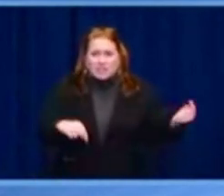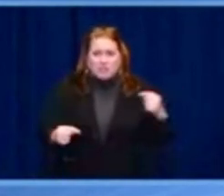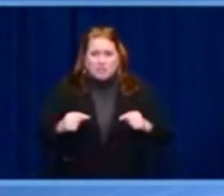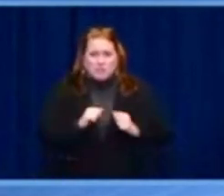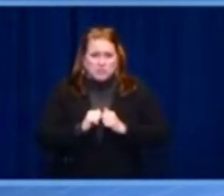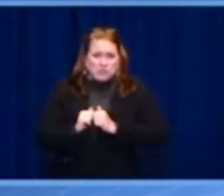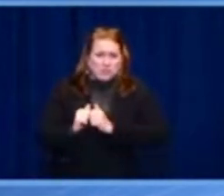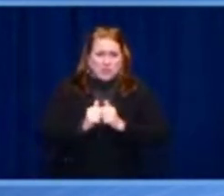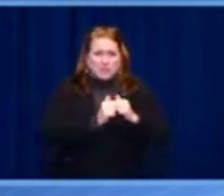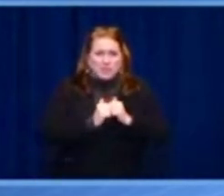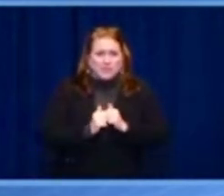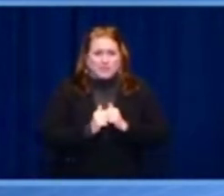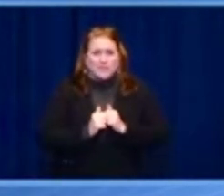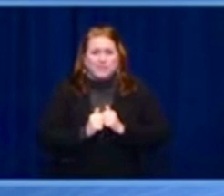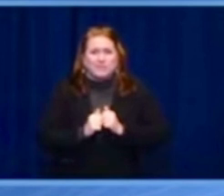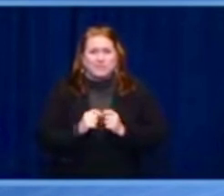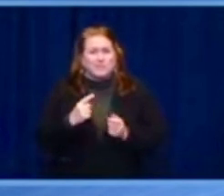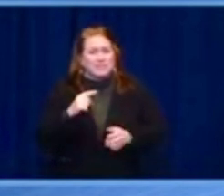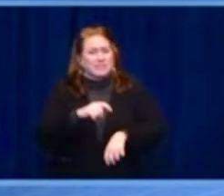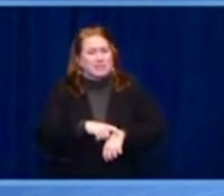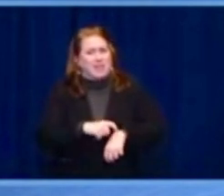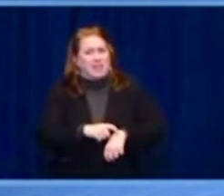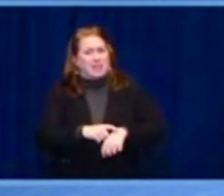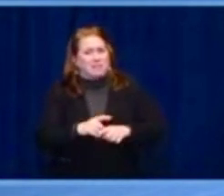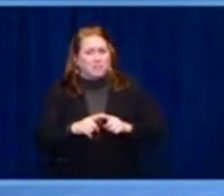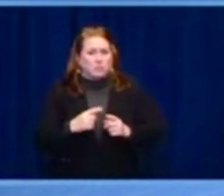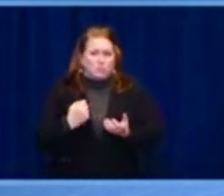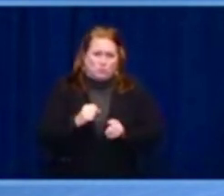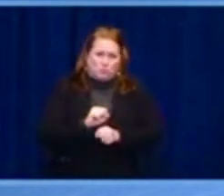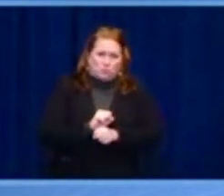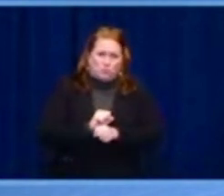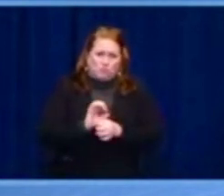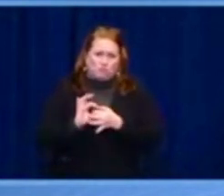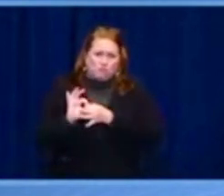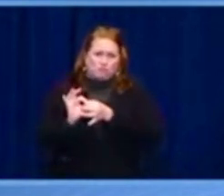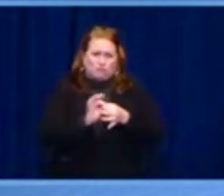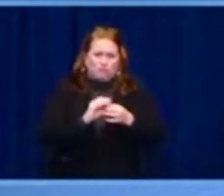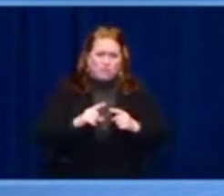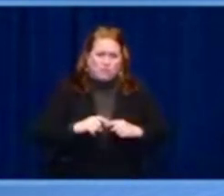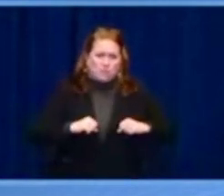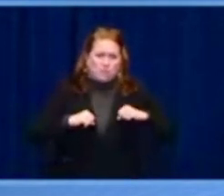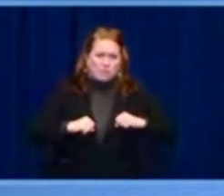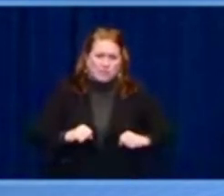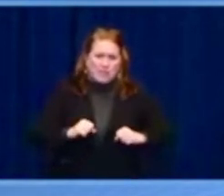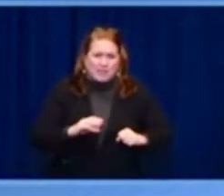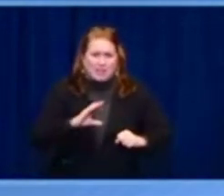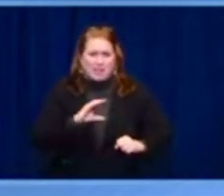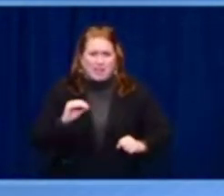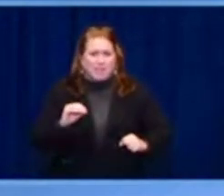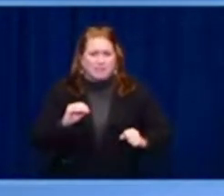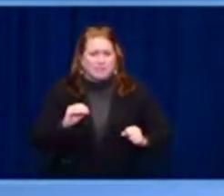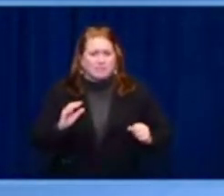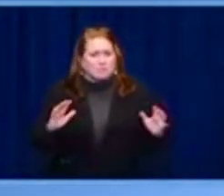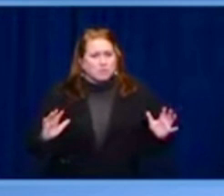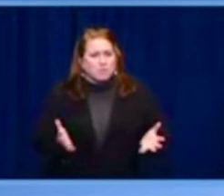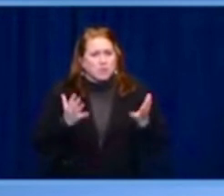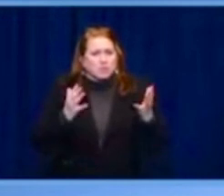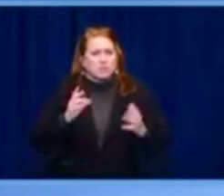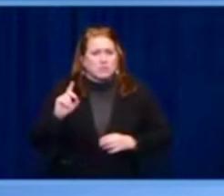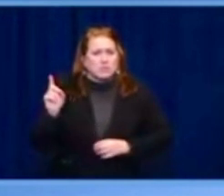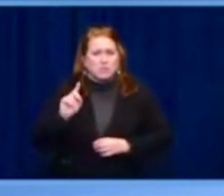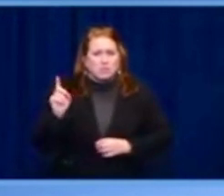investment in peace and democracy. But we must also do more to strengthen democracy at home.